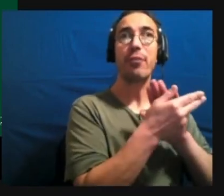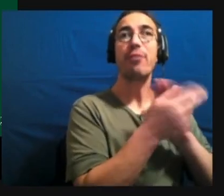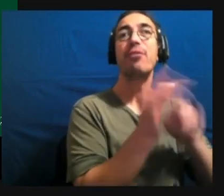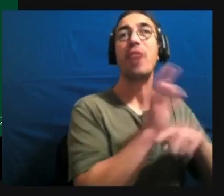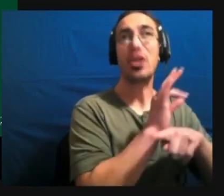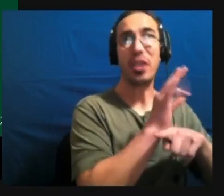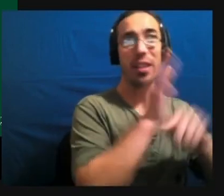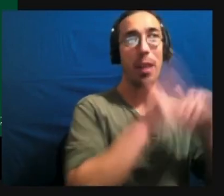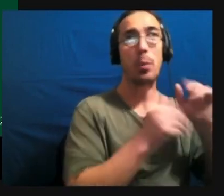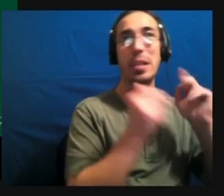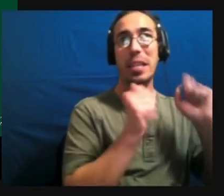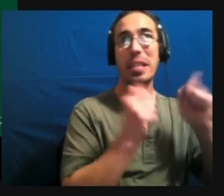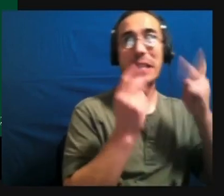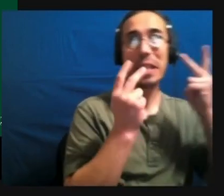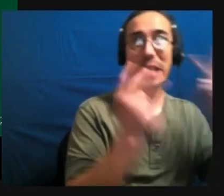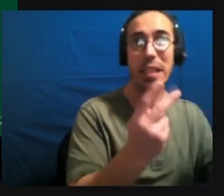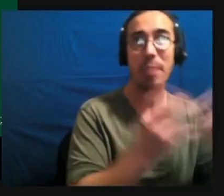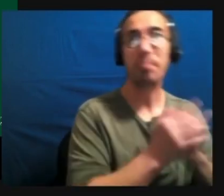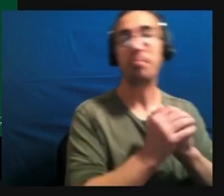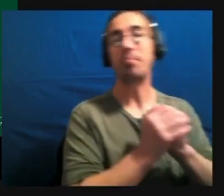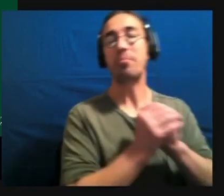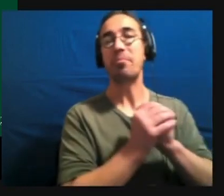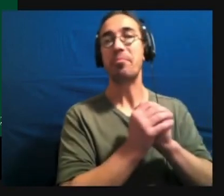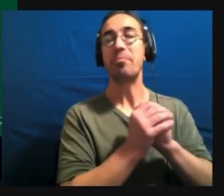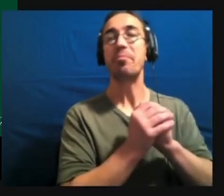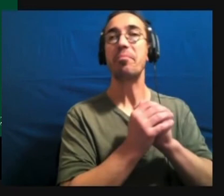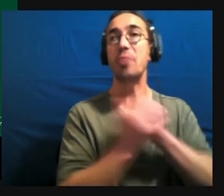Okay. Okay. Got my 15 minutes heads up. Thank you.